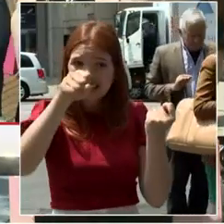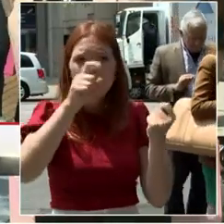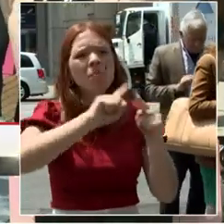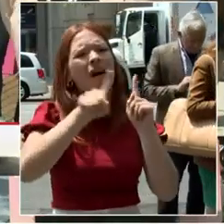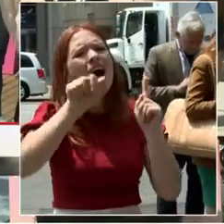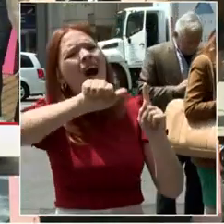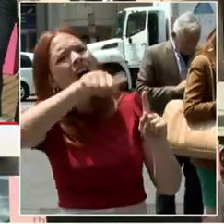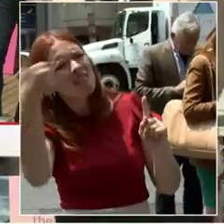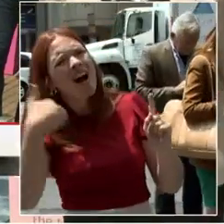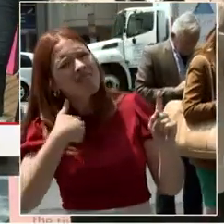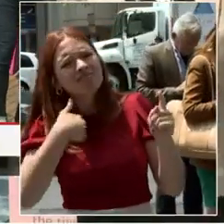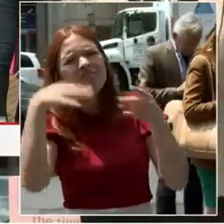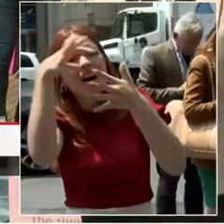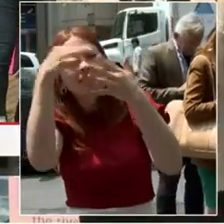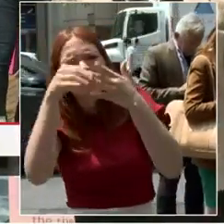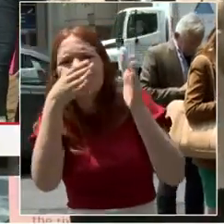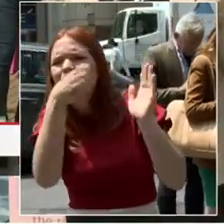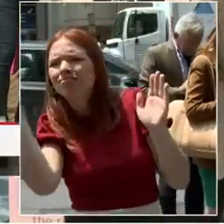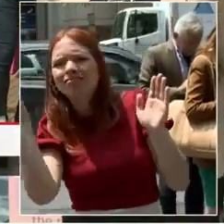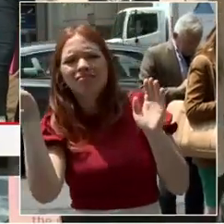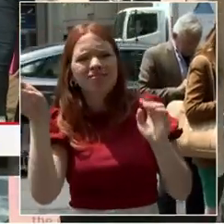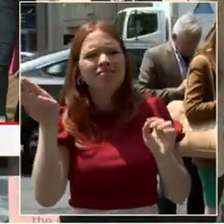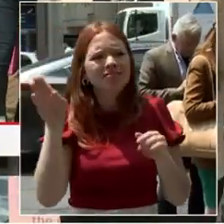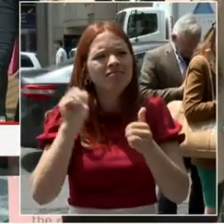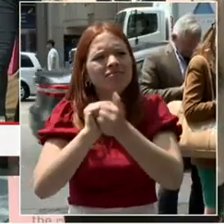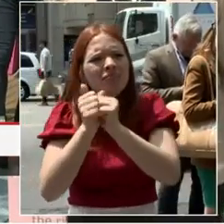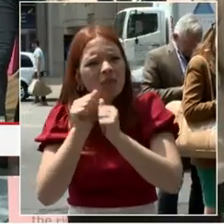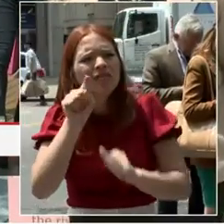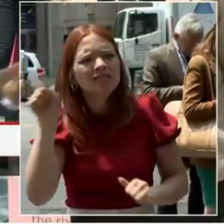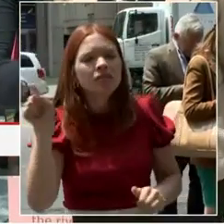Bowls and Doug Williams and Joe Theismann.